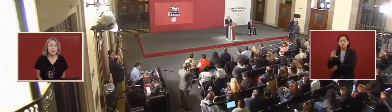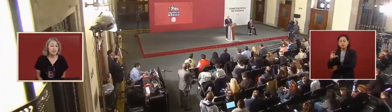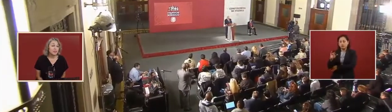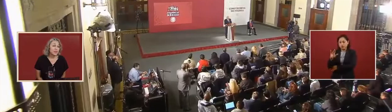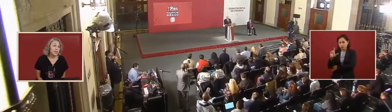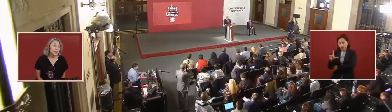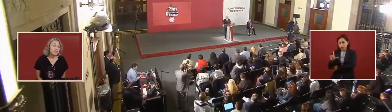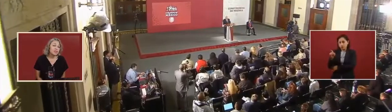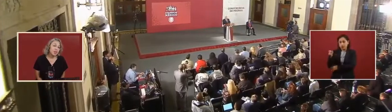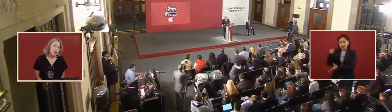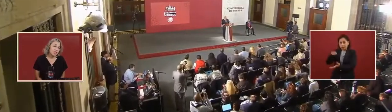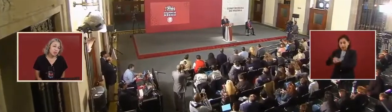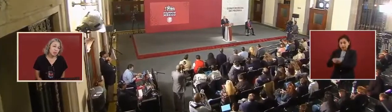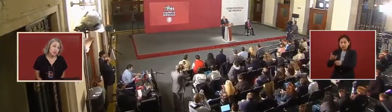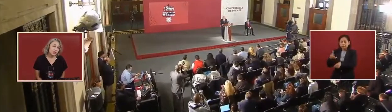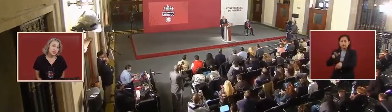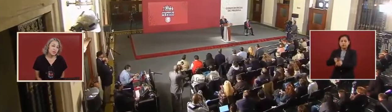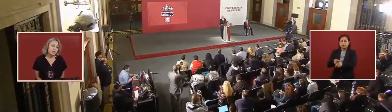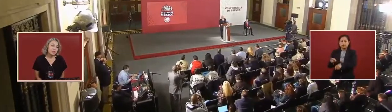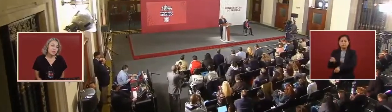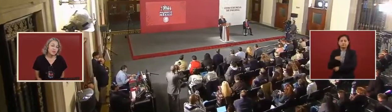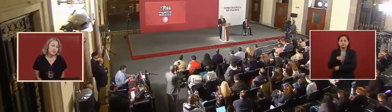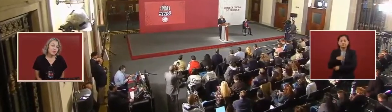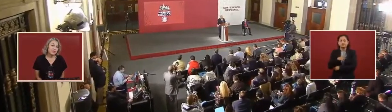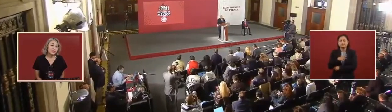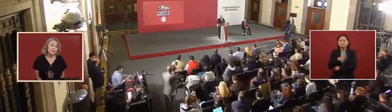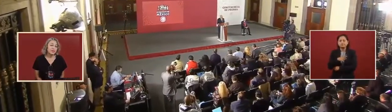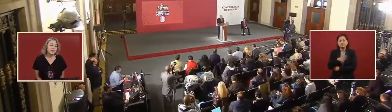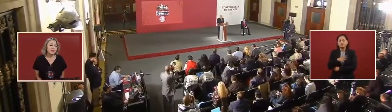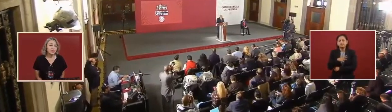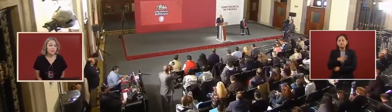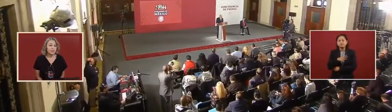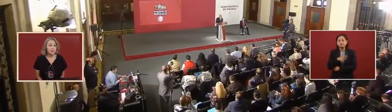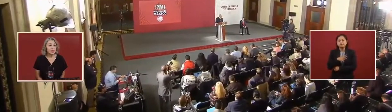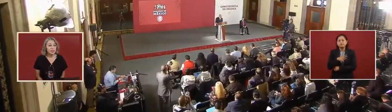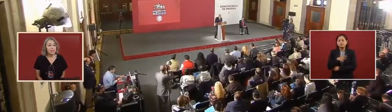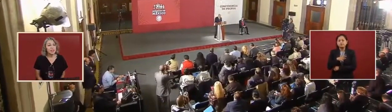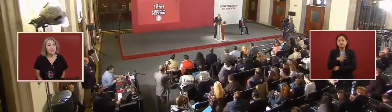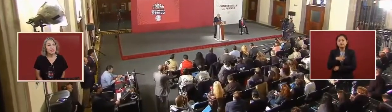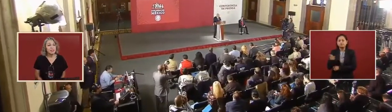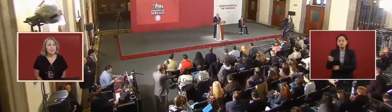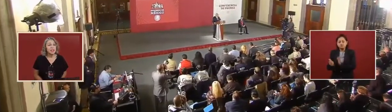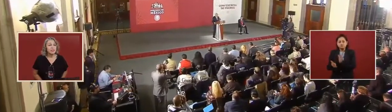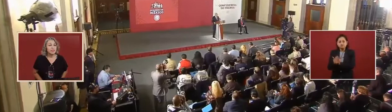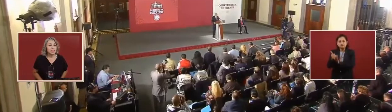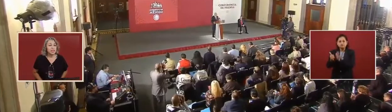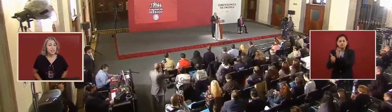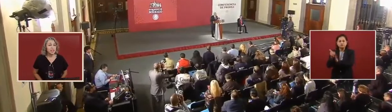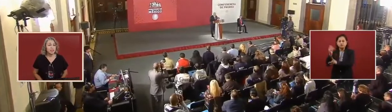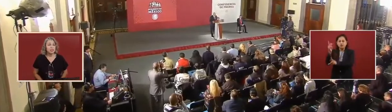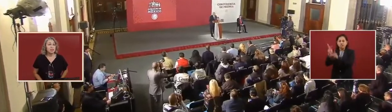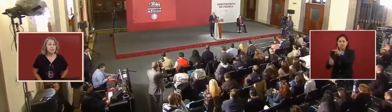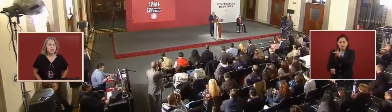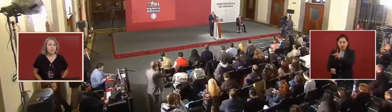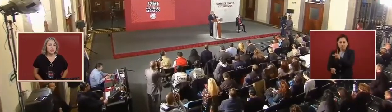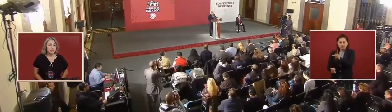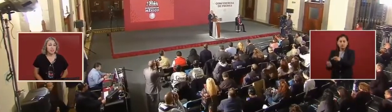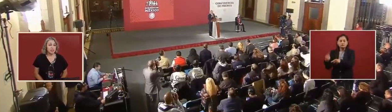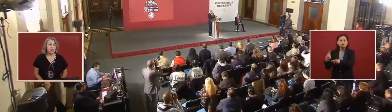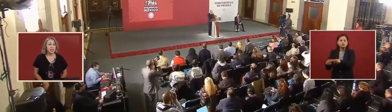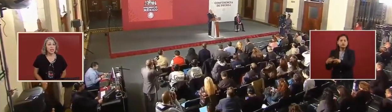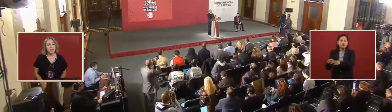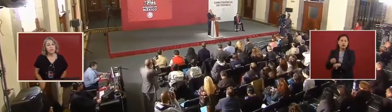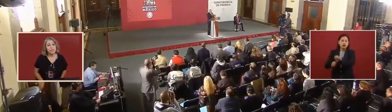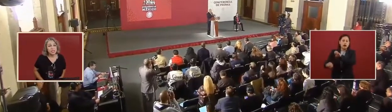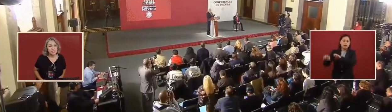that they left inconcluded, a business that has